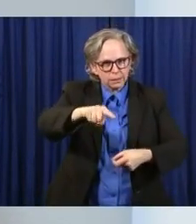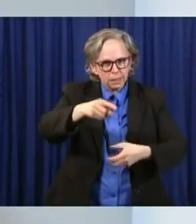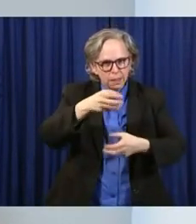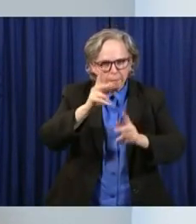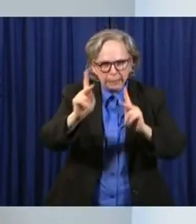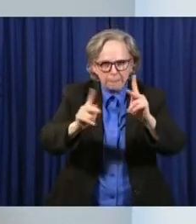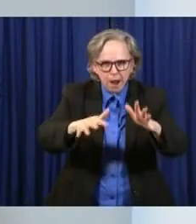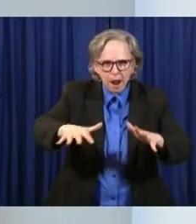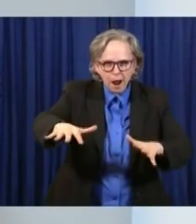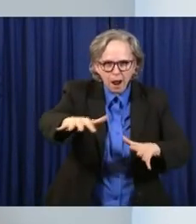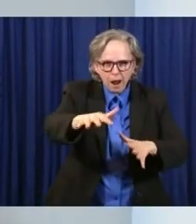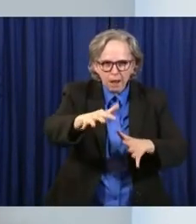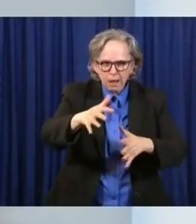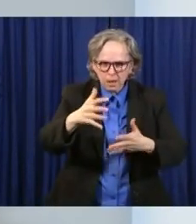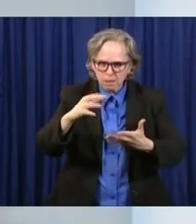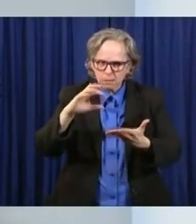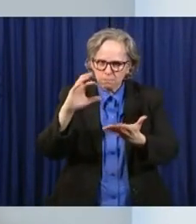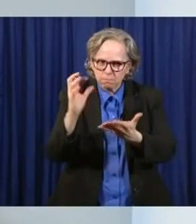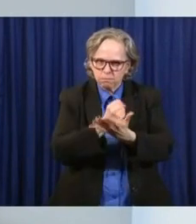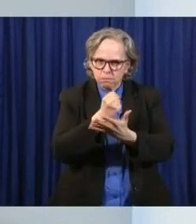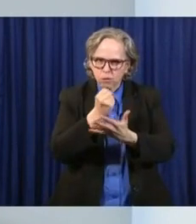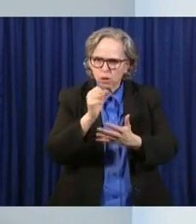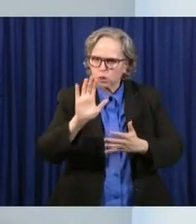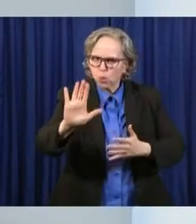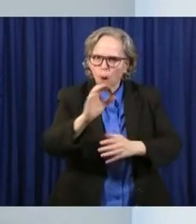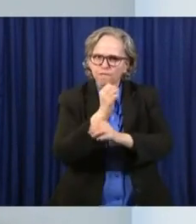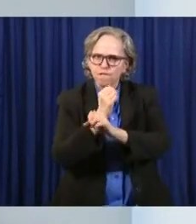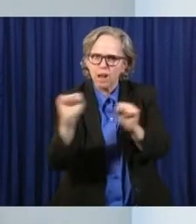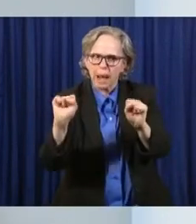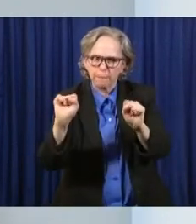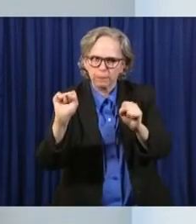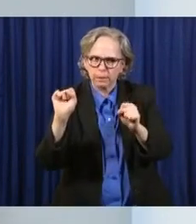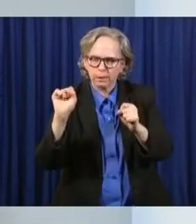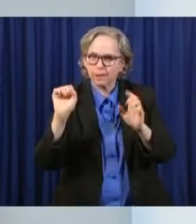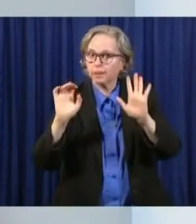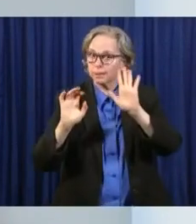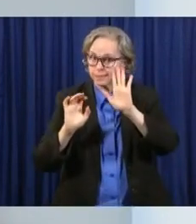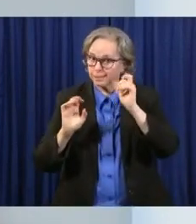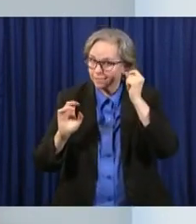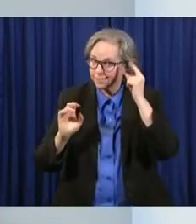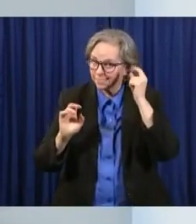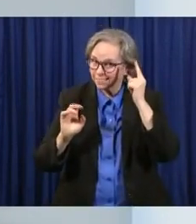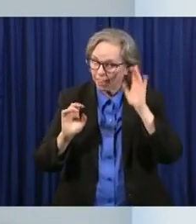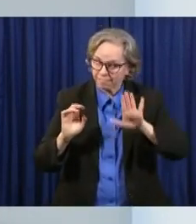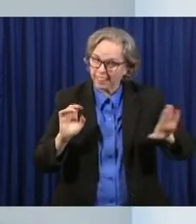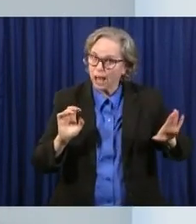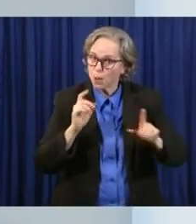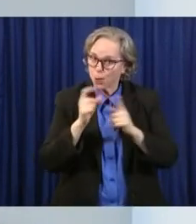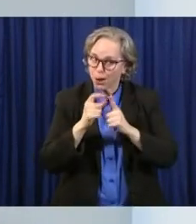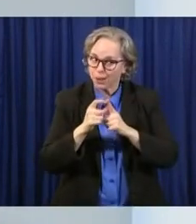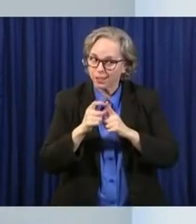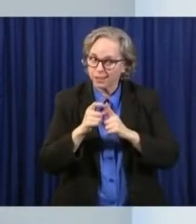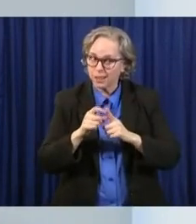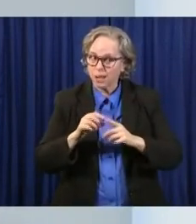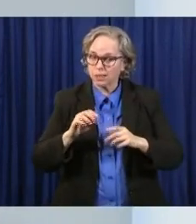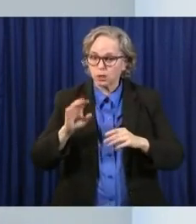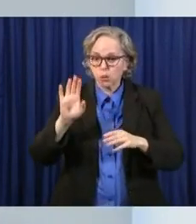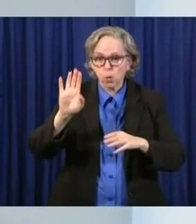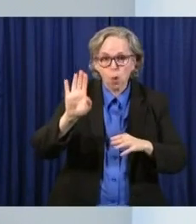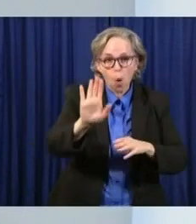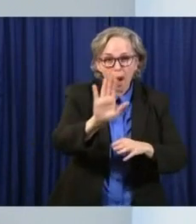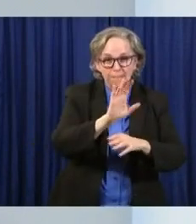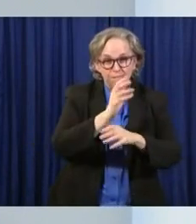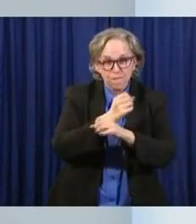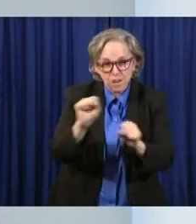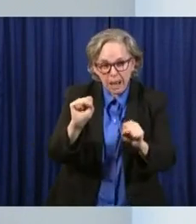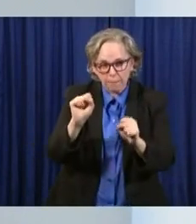as you defined it, with personal responsibility so that we can open up aspects of